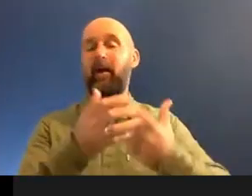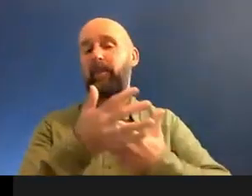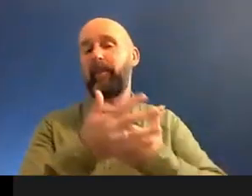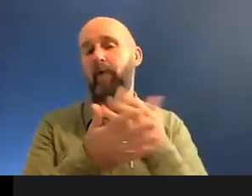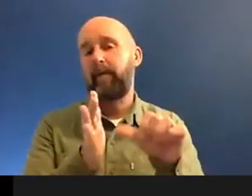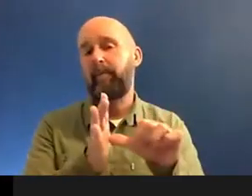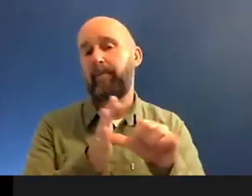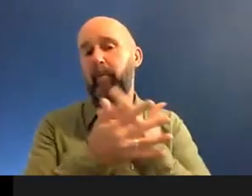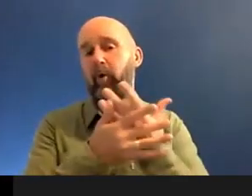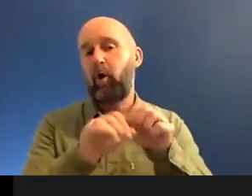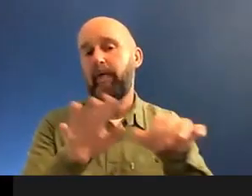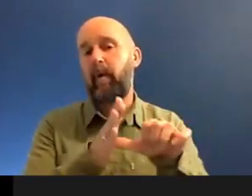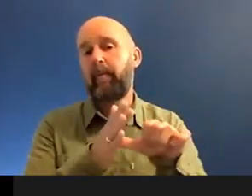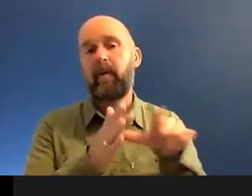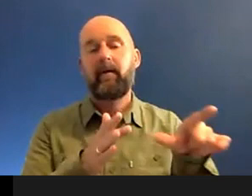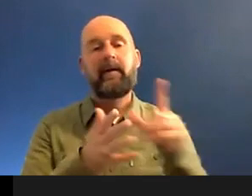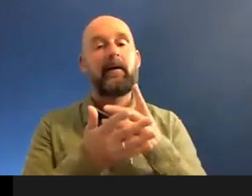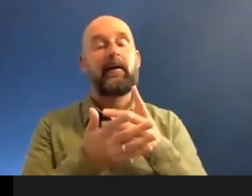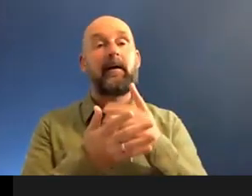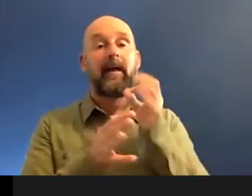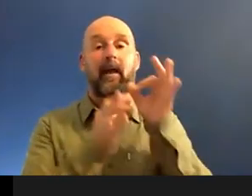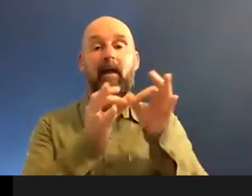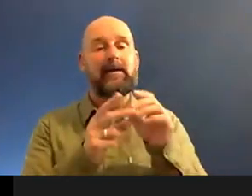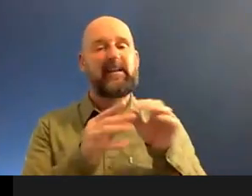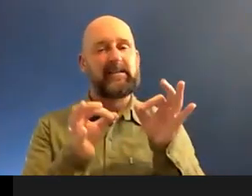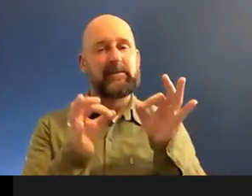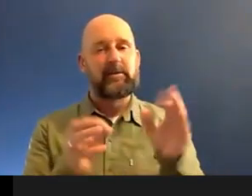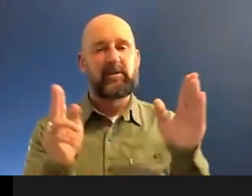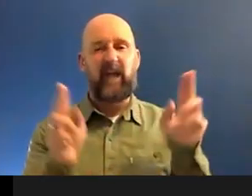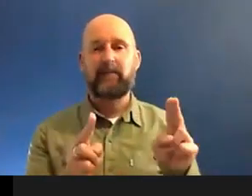it's a lot more tighter now. It'll be a lot more difficult.